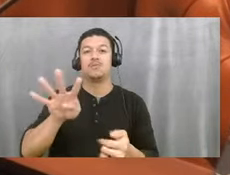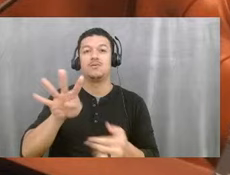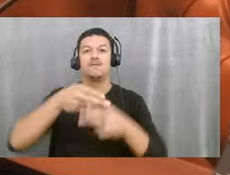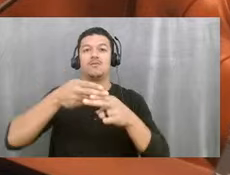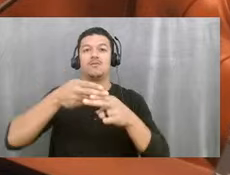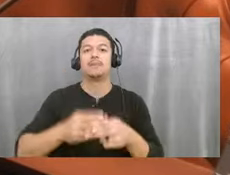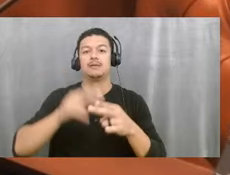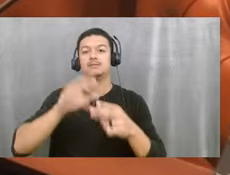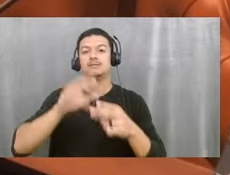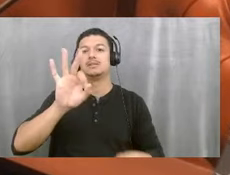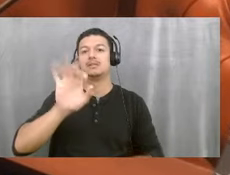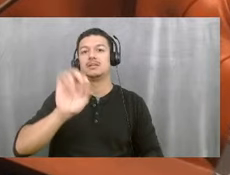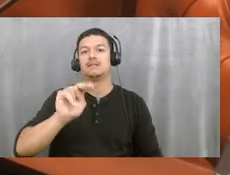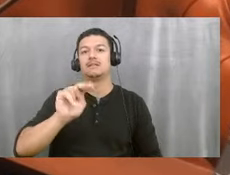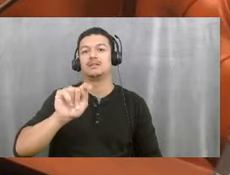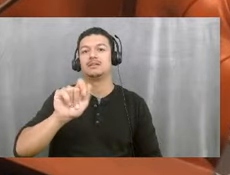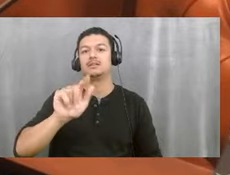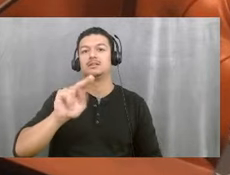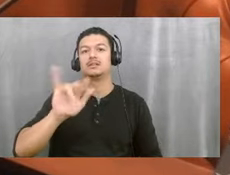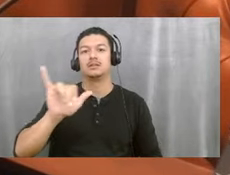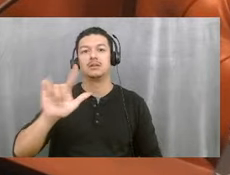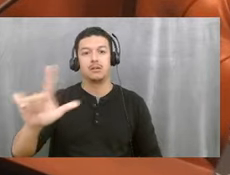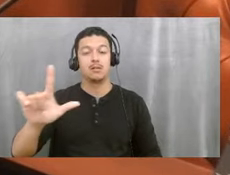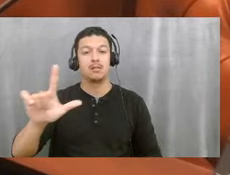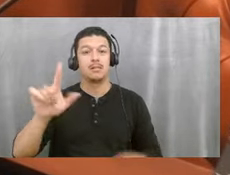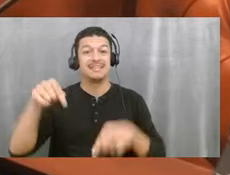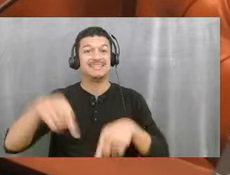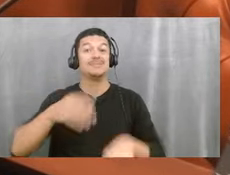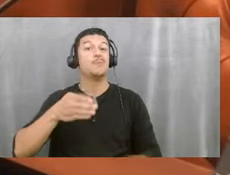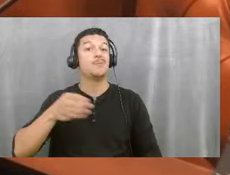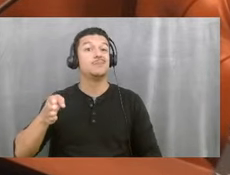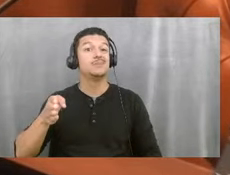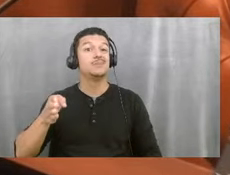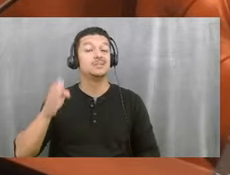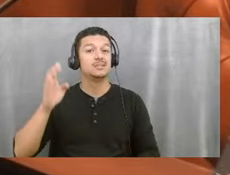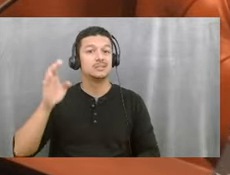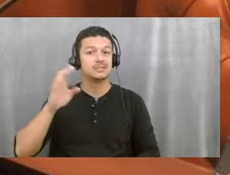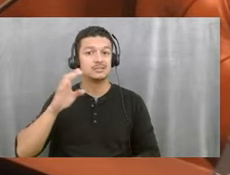off the streets of Boyne Beach. Is the chief of police back there?